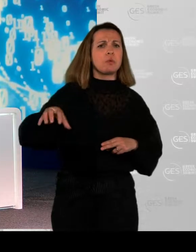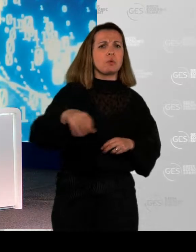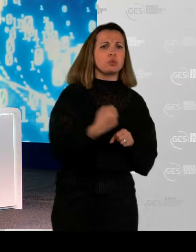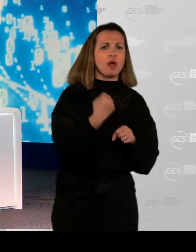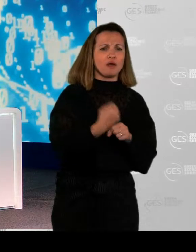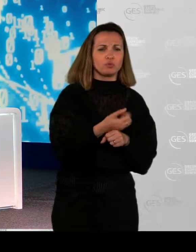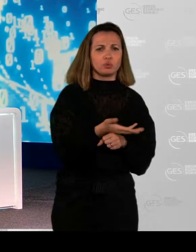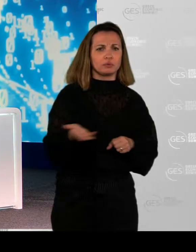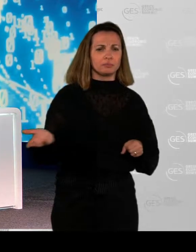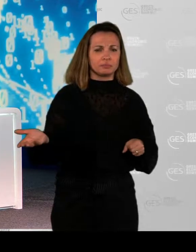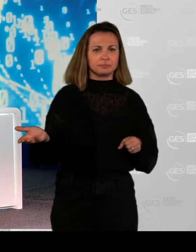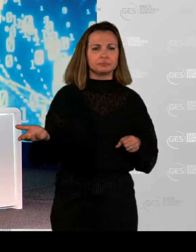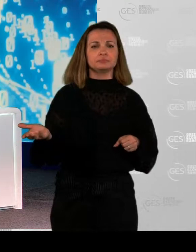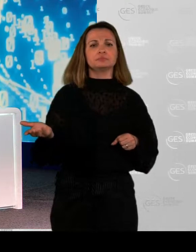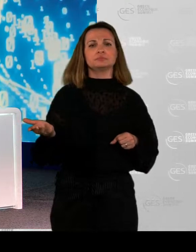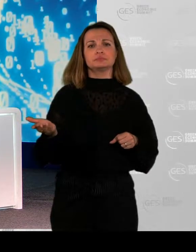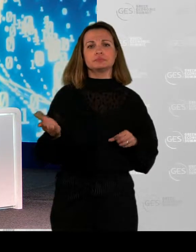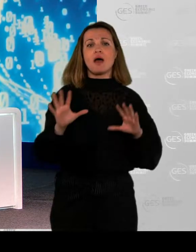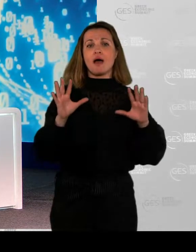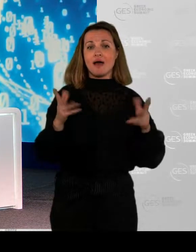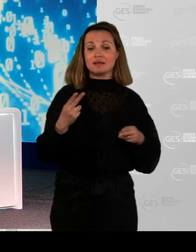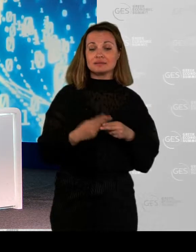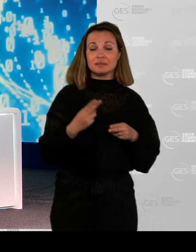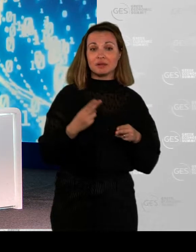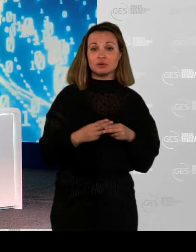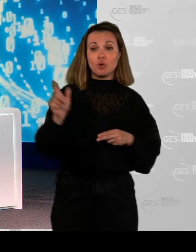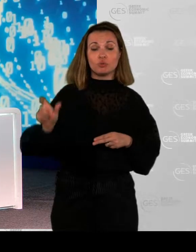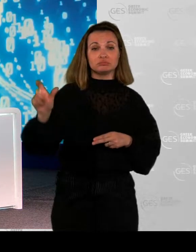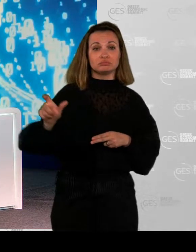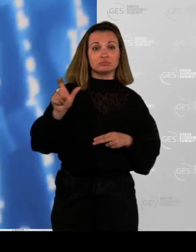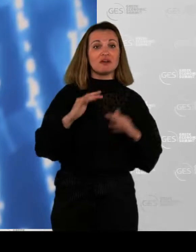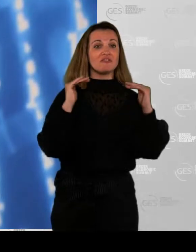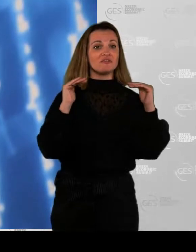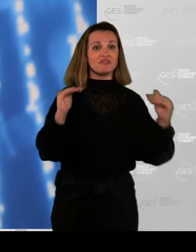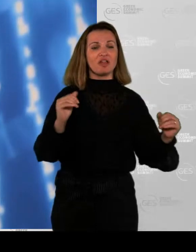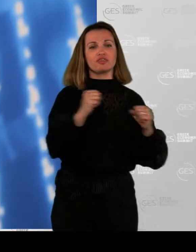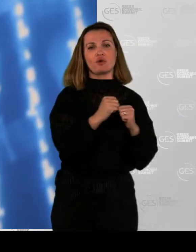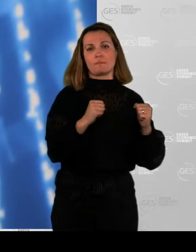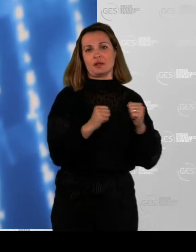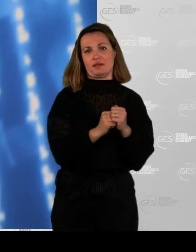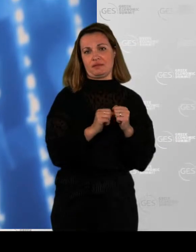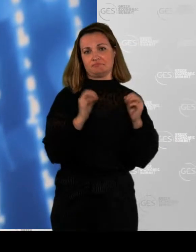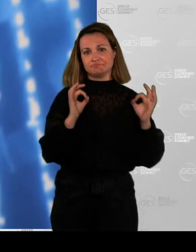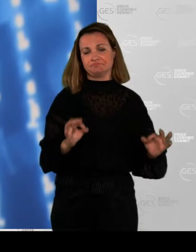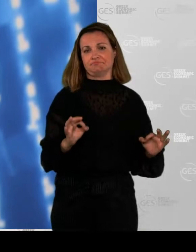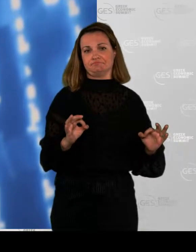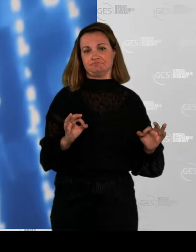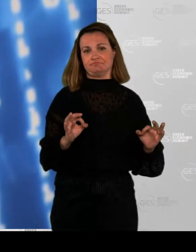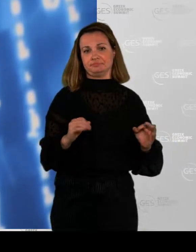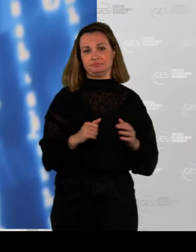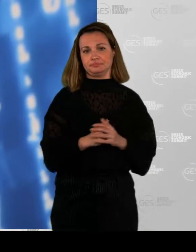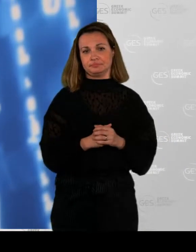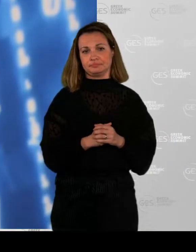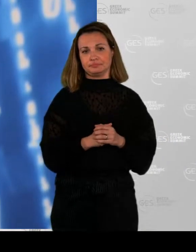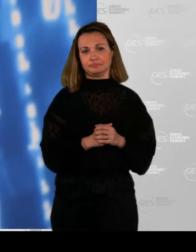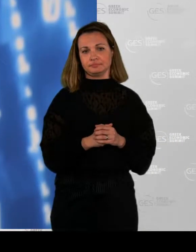the national bank on freeze. How do you maintain this equality? How do you build out new engagement toolkits with your employees in order to communicate in